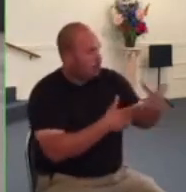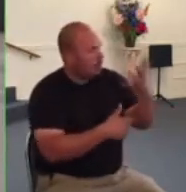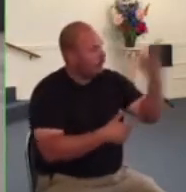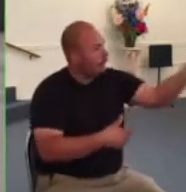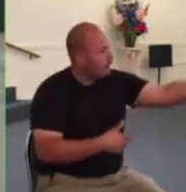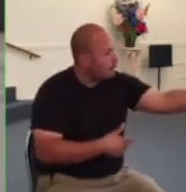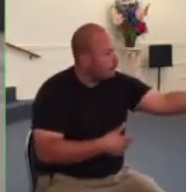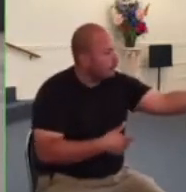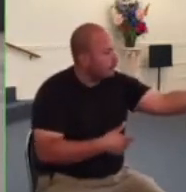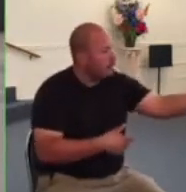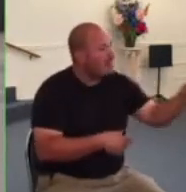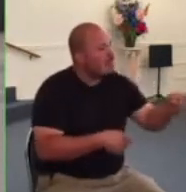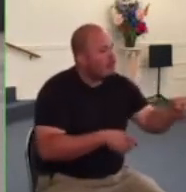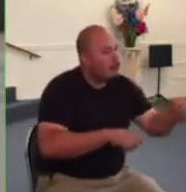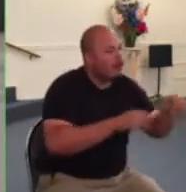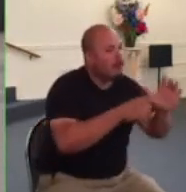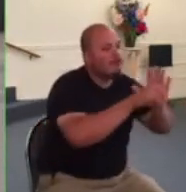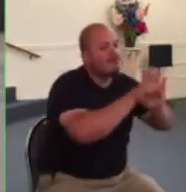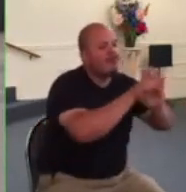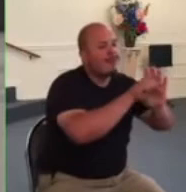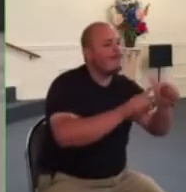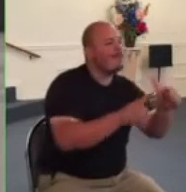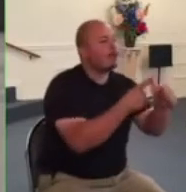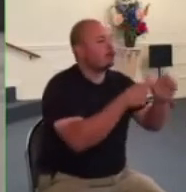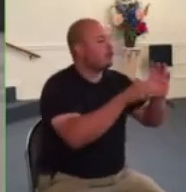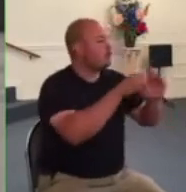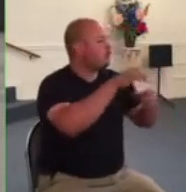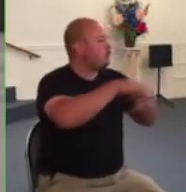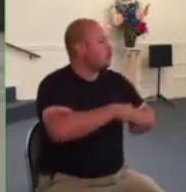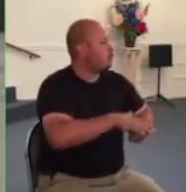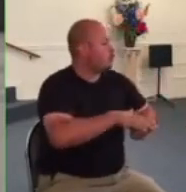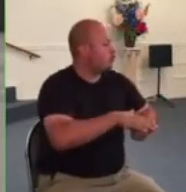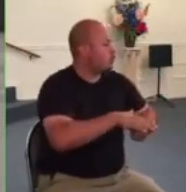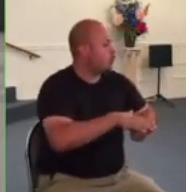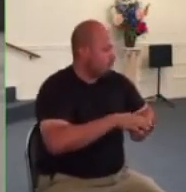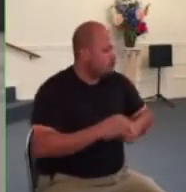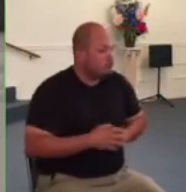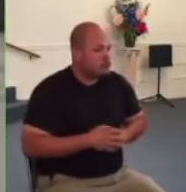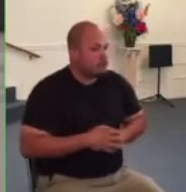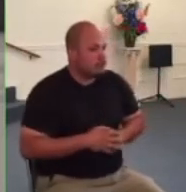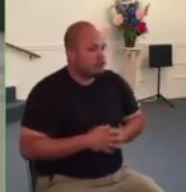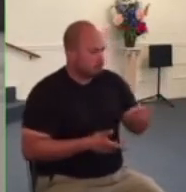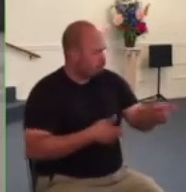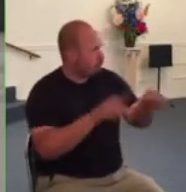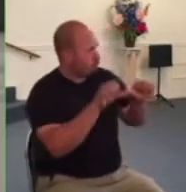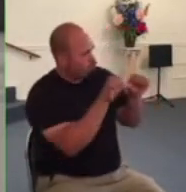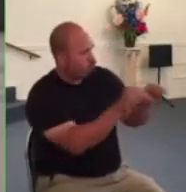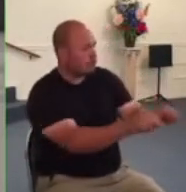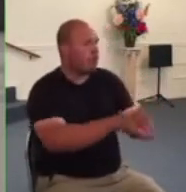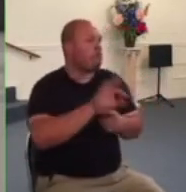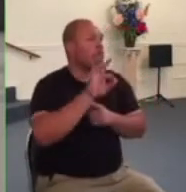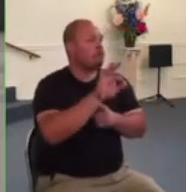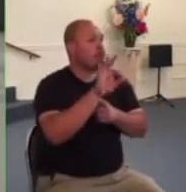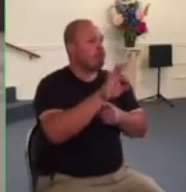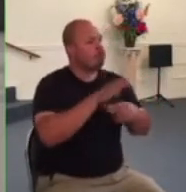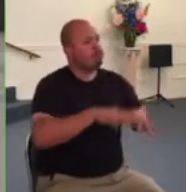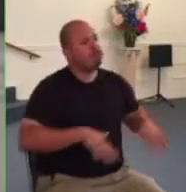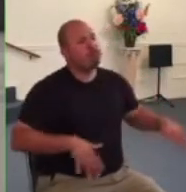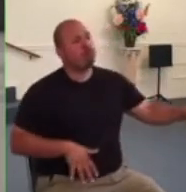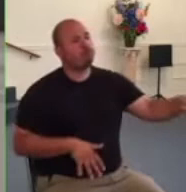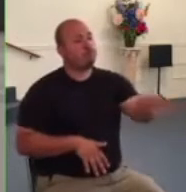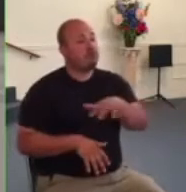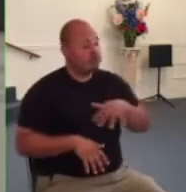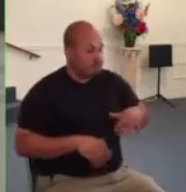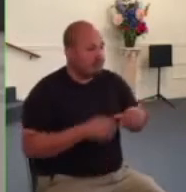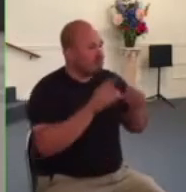first persecution and the church prays for god to help them continue to speak his word boldly and god answers that prayer and they